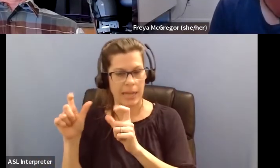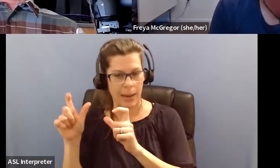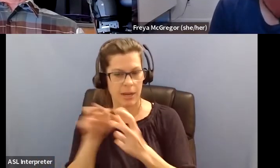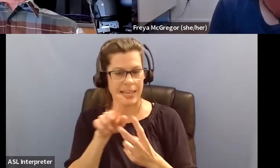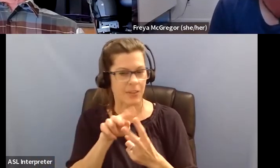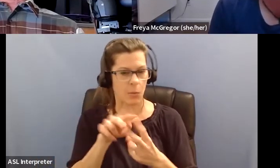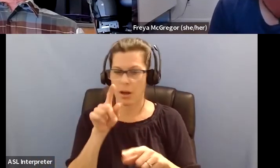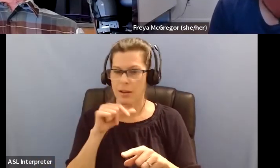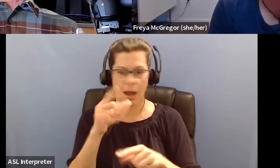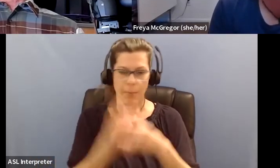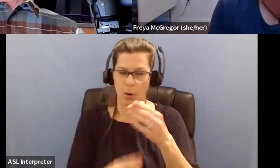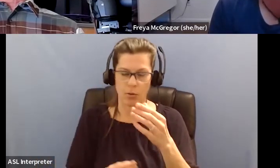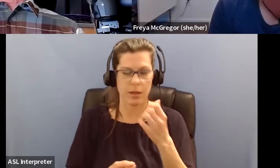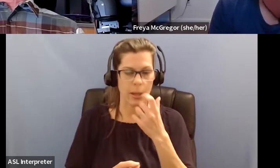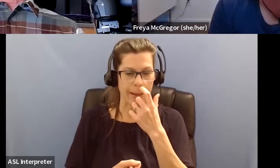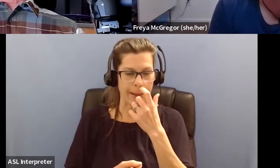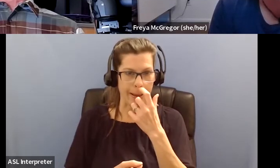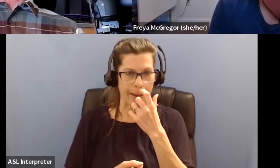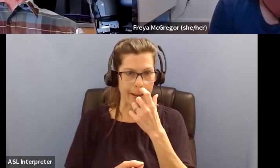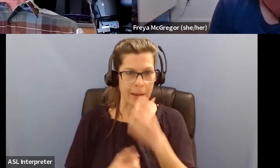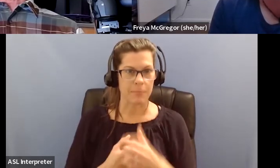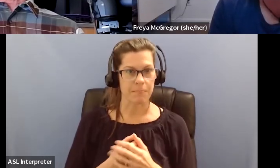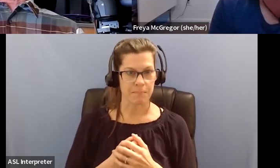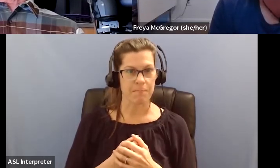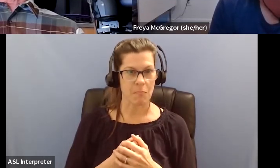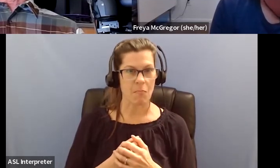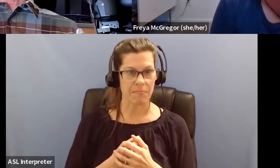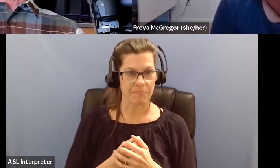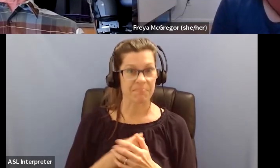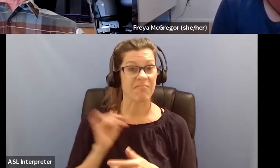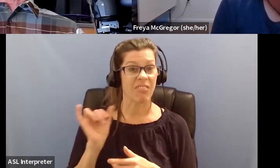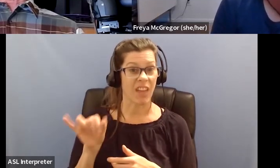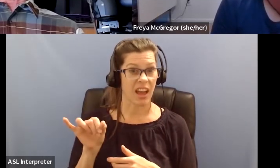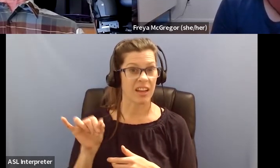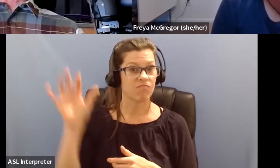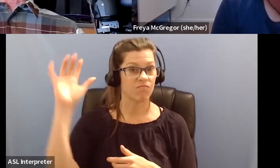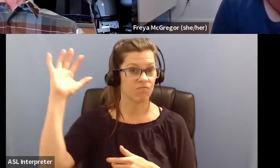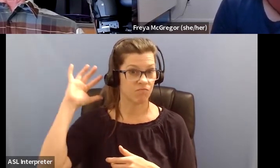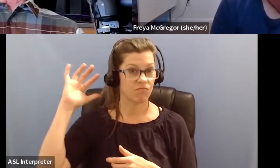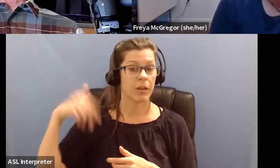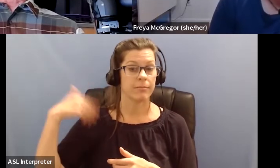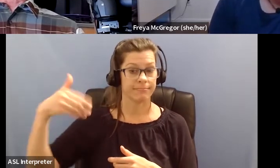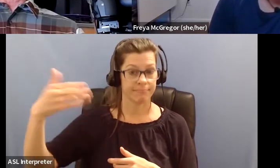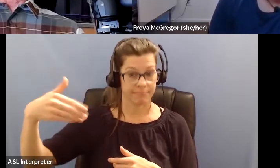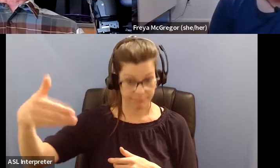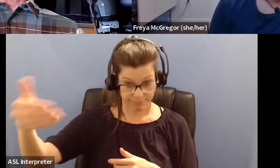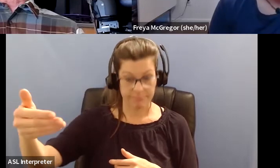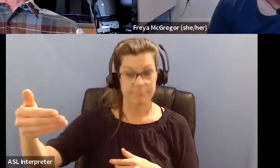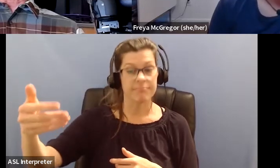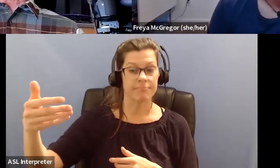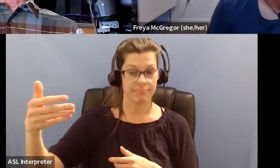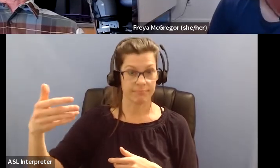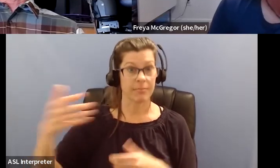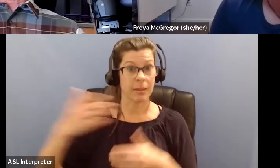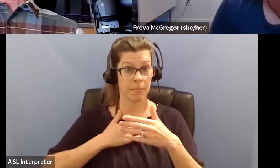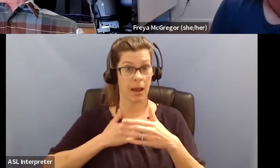fast forward to actually getting the power wheelchair that